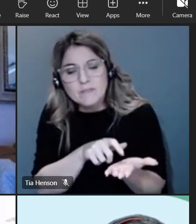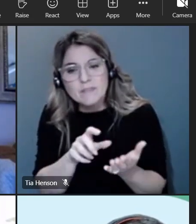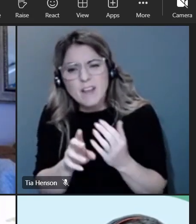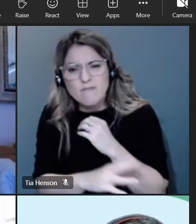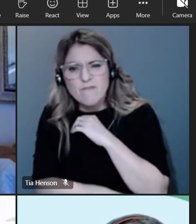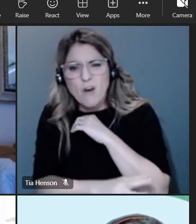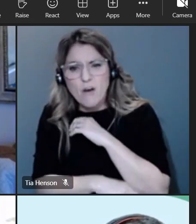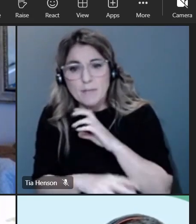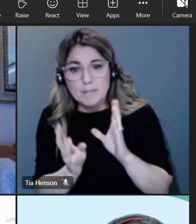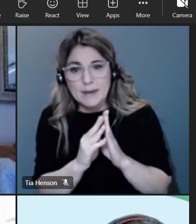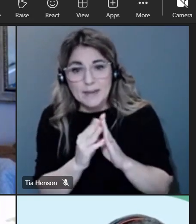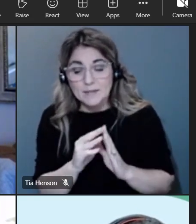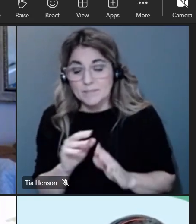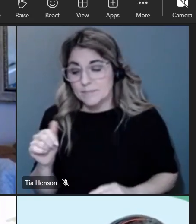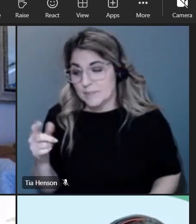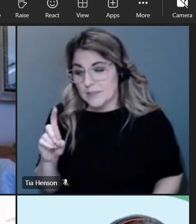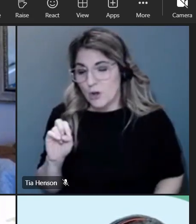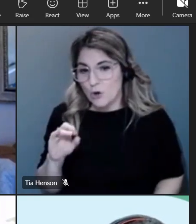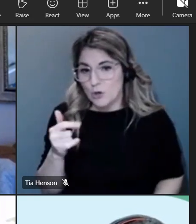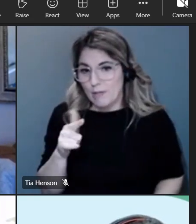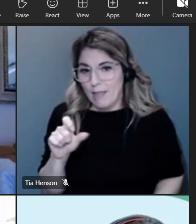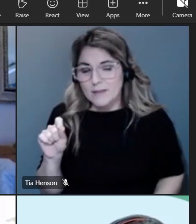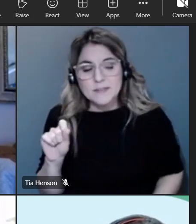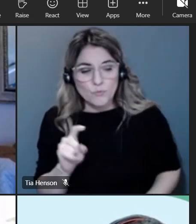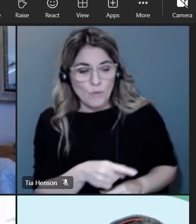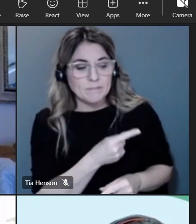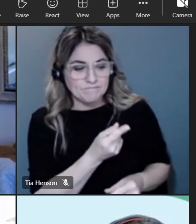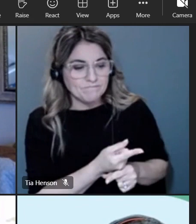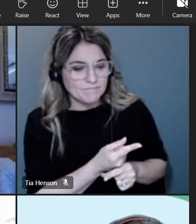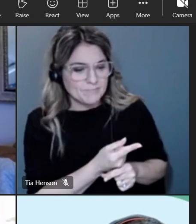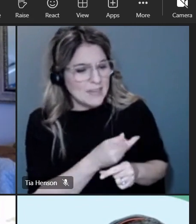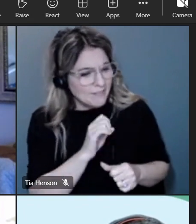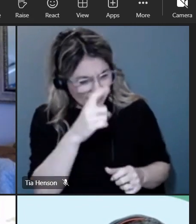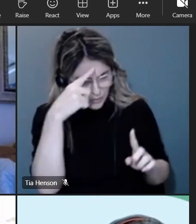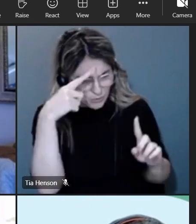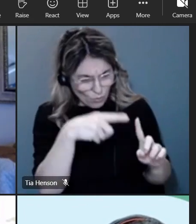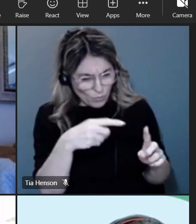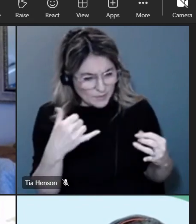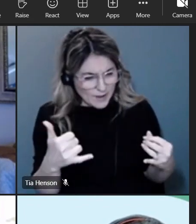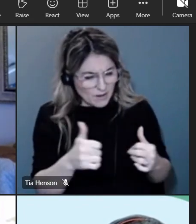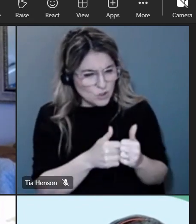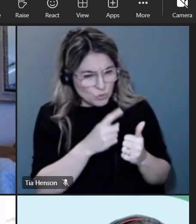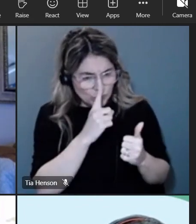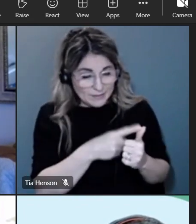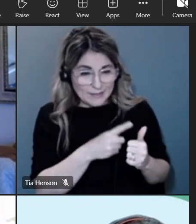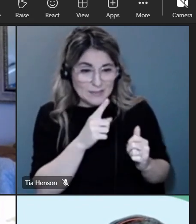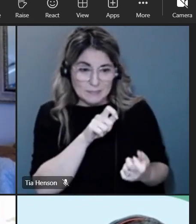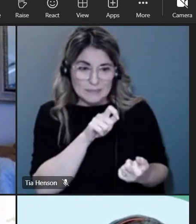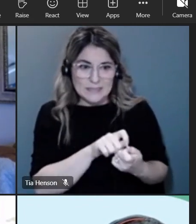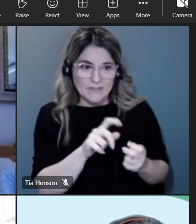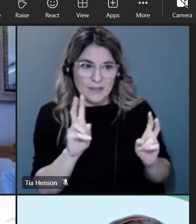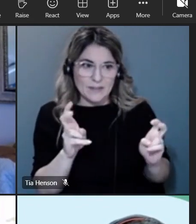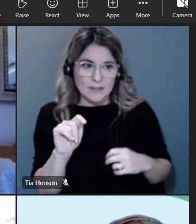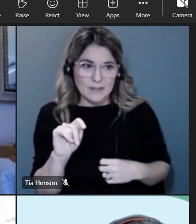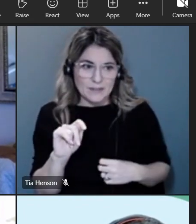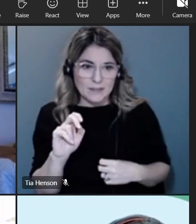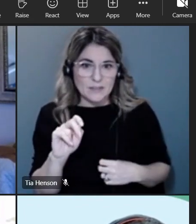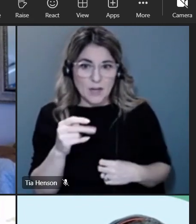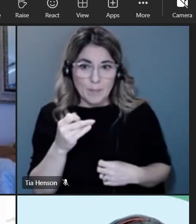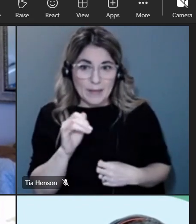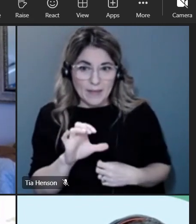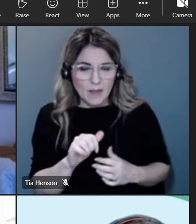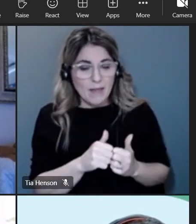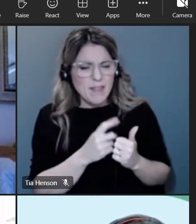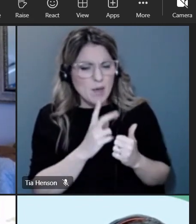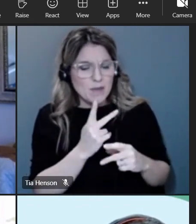yeah i think that's right i think the the um goal right now is to really try to narrow down a topic uh then i think we can start working through the